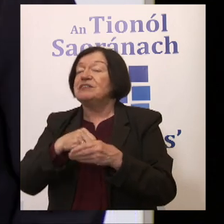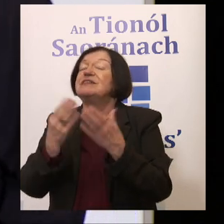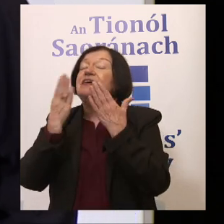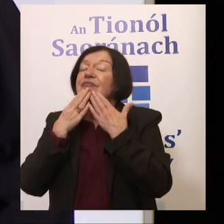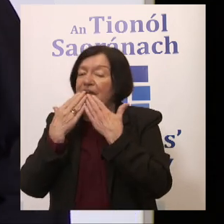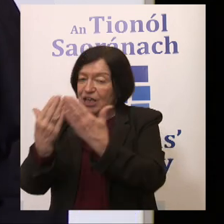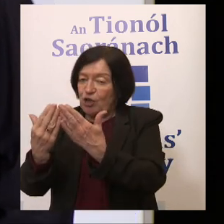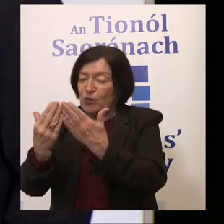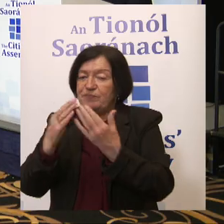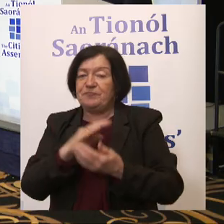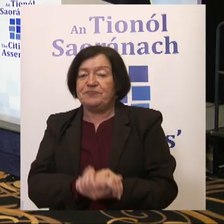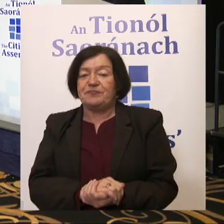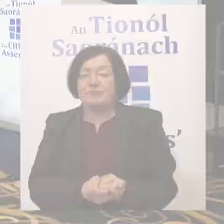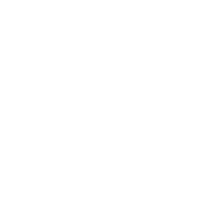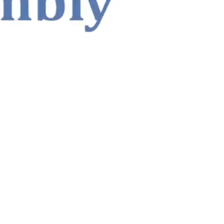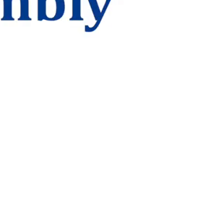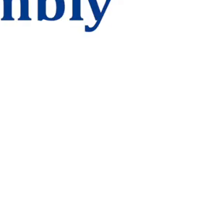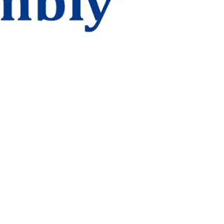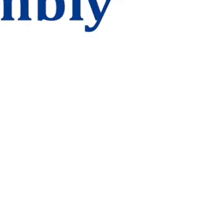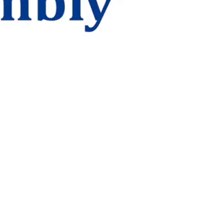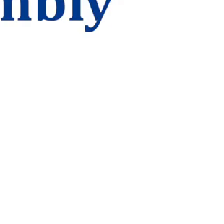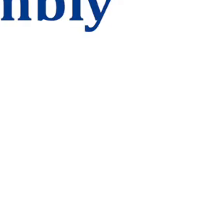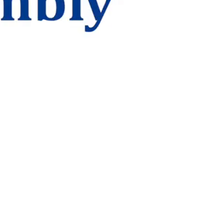Aplausos. Thank you.